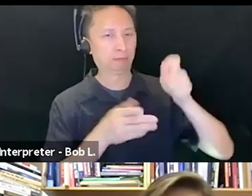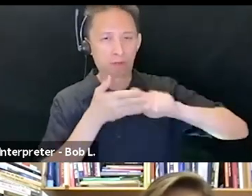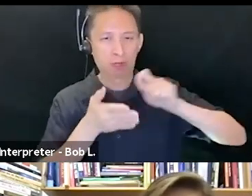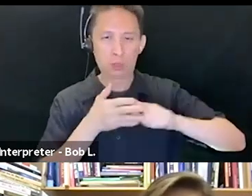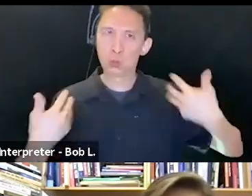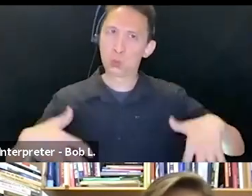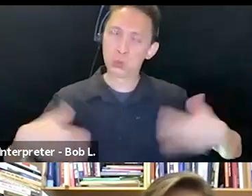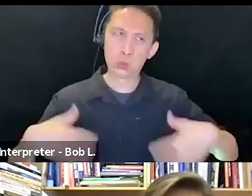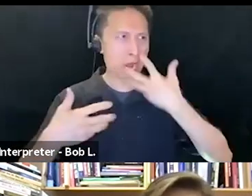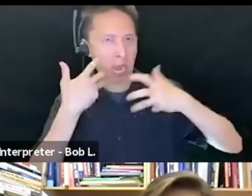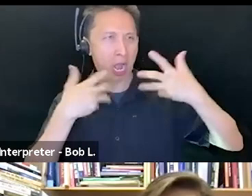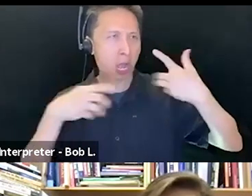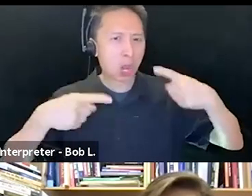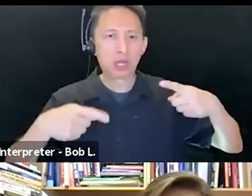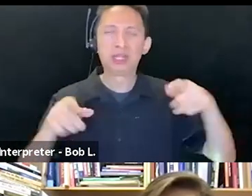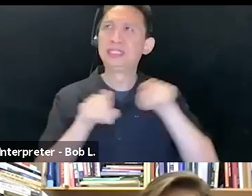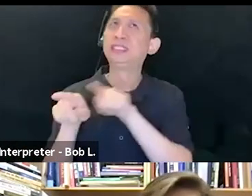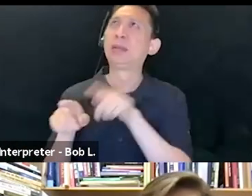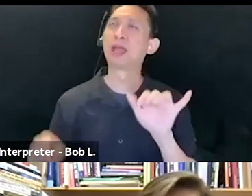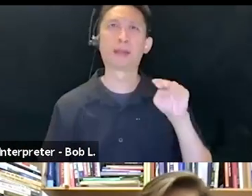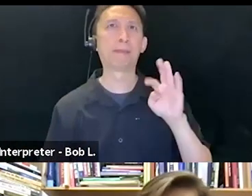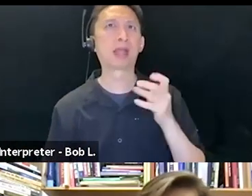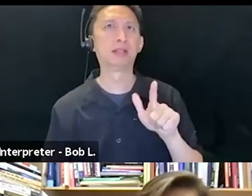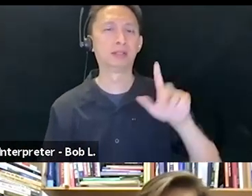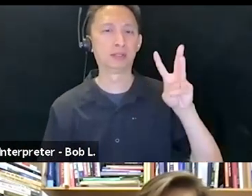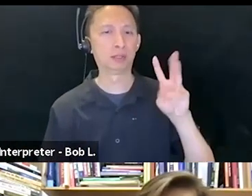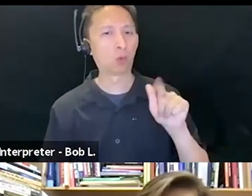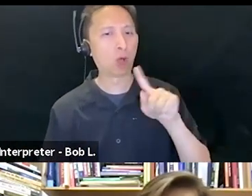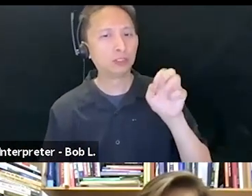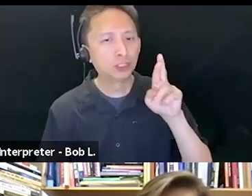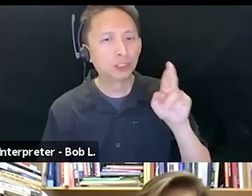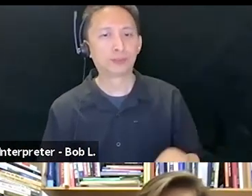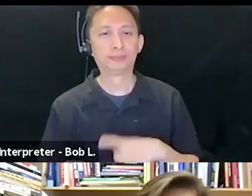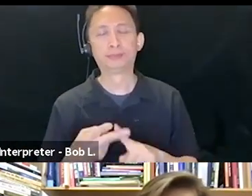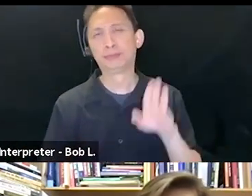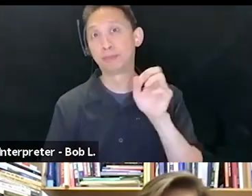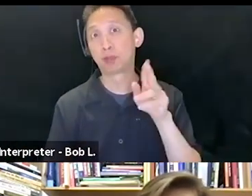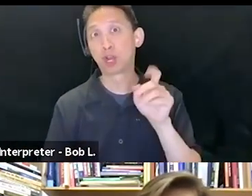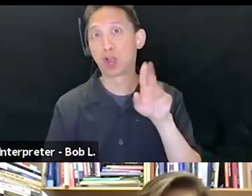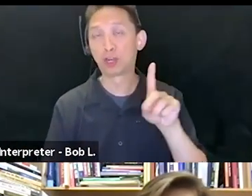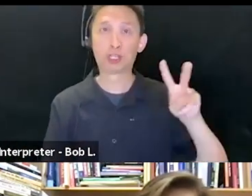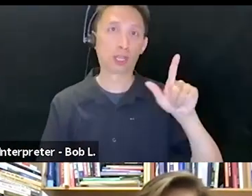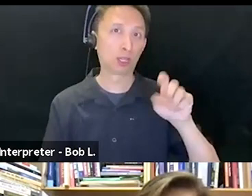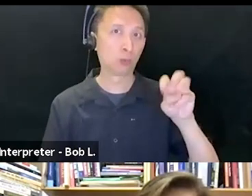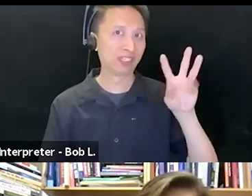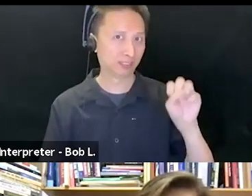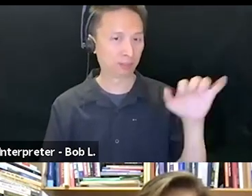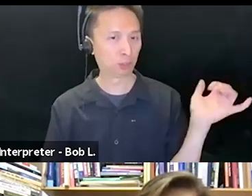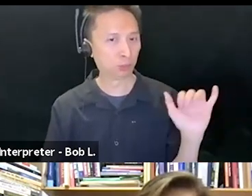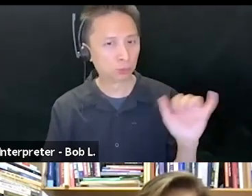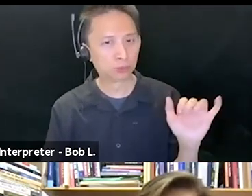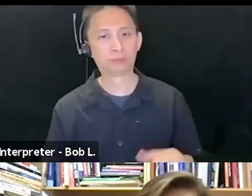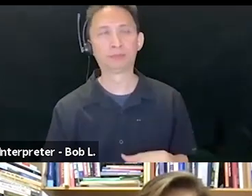not to wince at those with Bernard Lewis, where on these issues Said was largely courageously alone in the